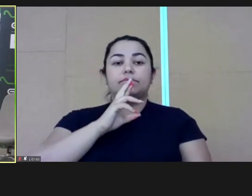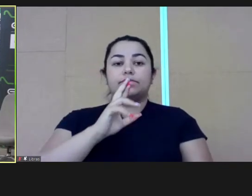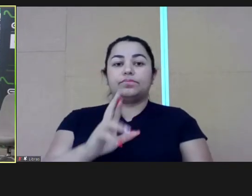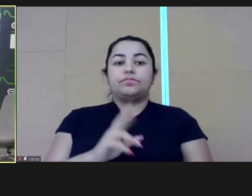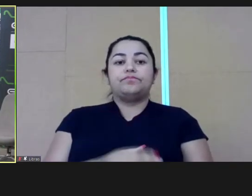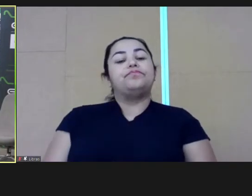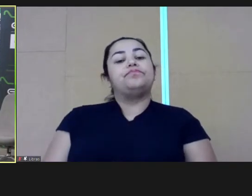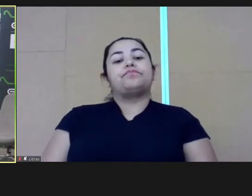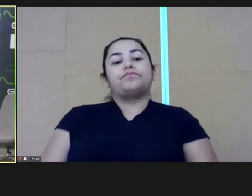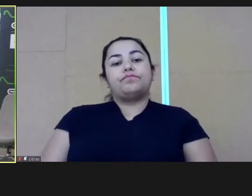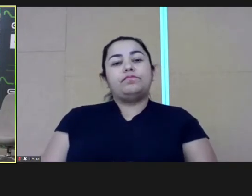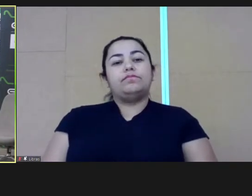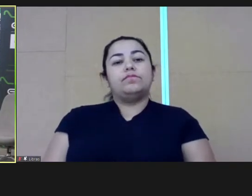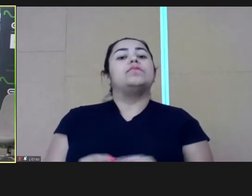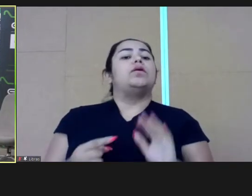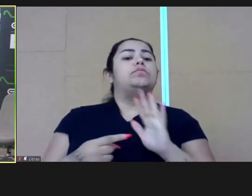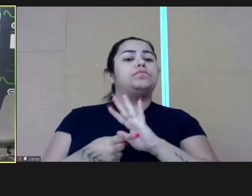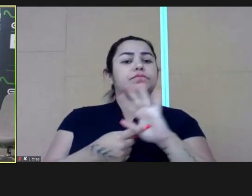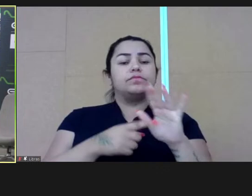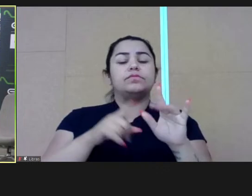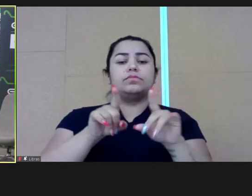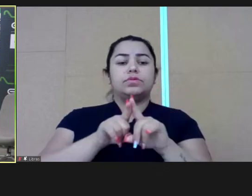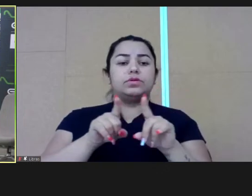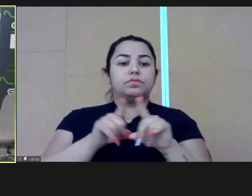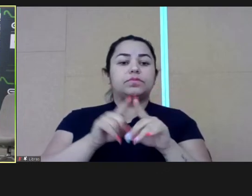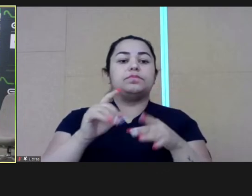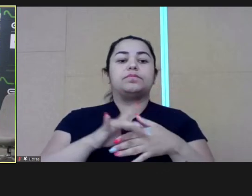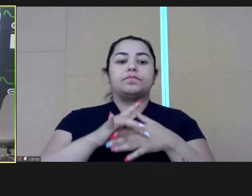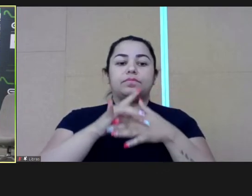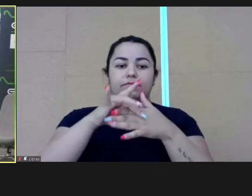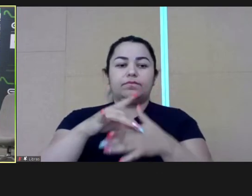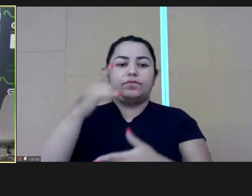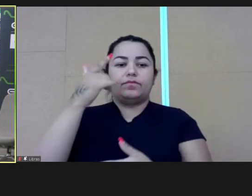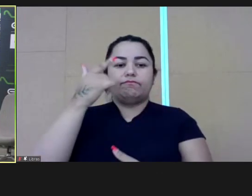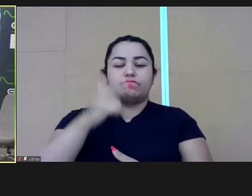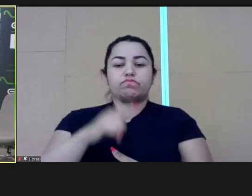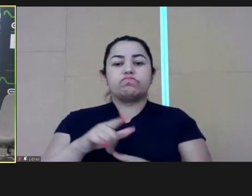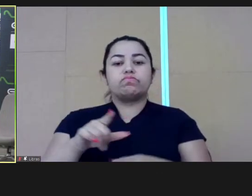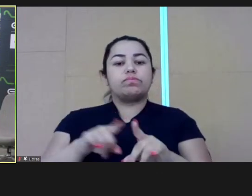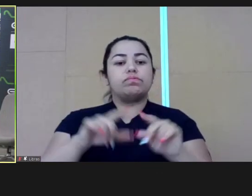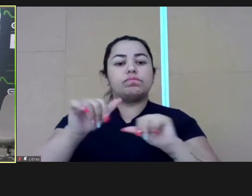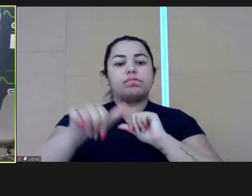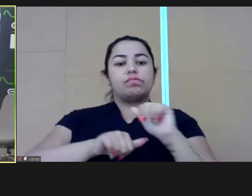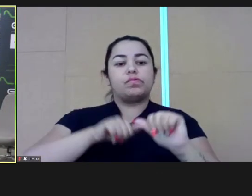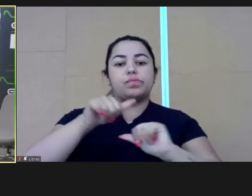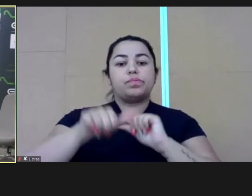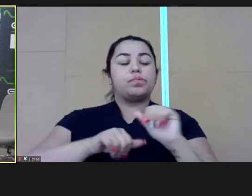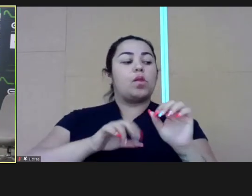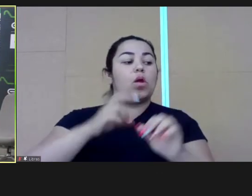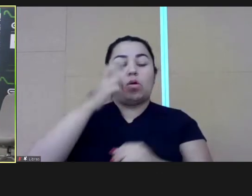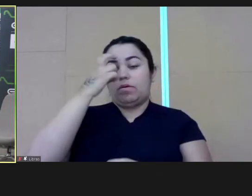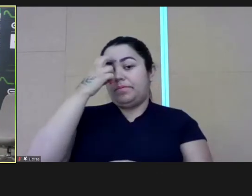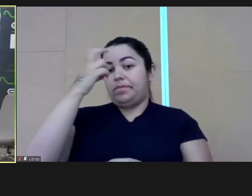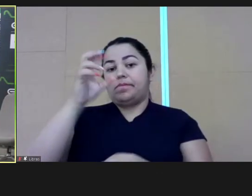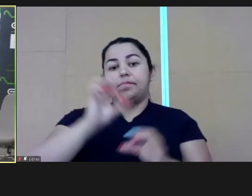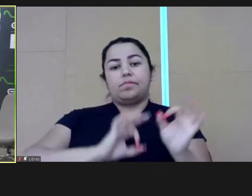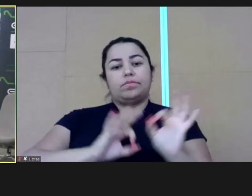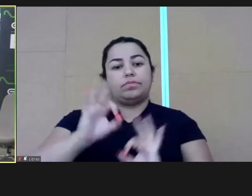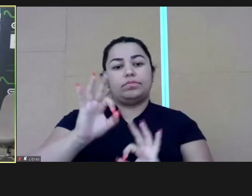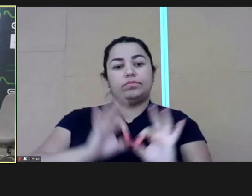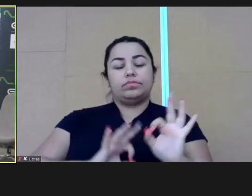generate better results. They show that leaders are capable to